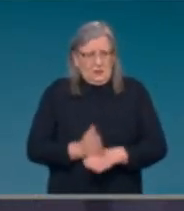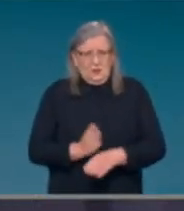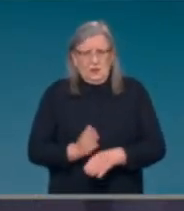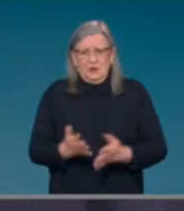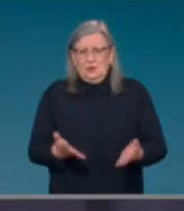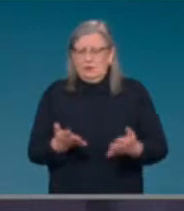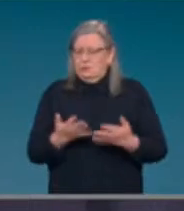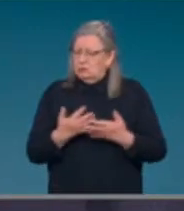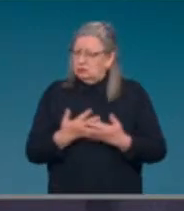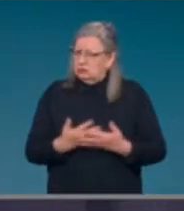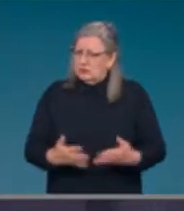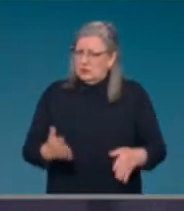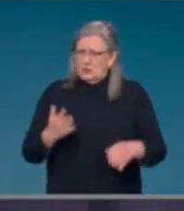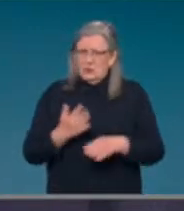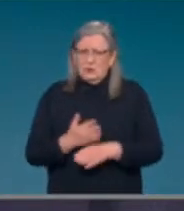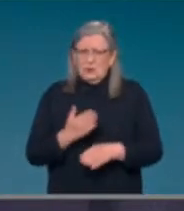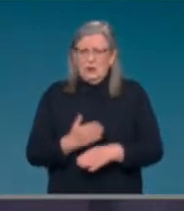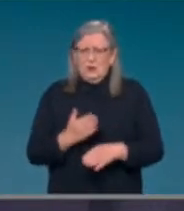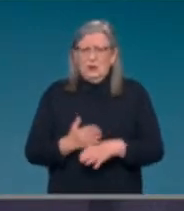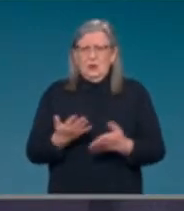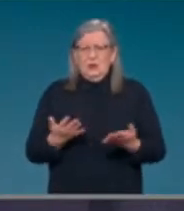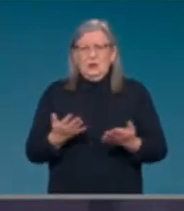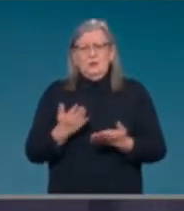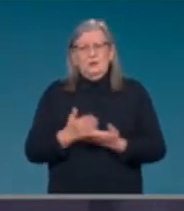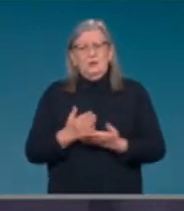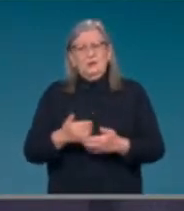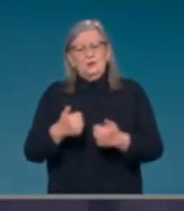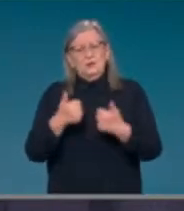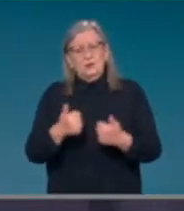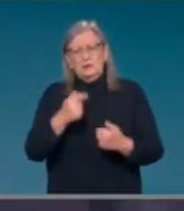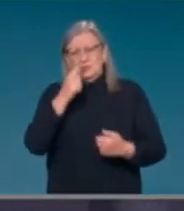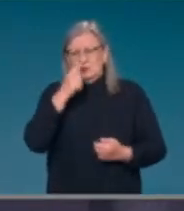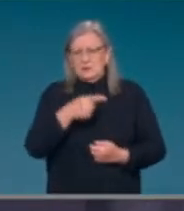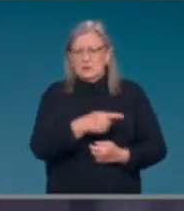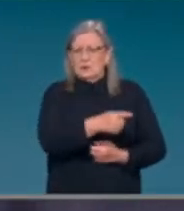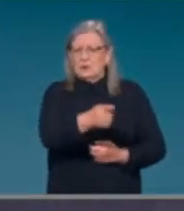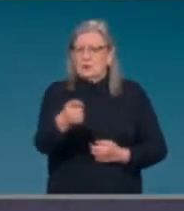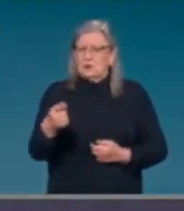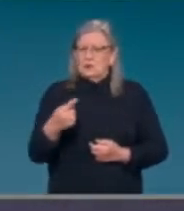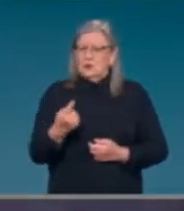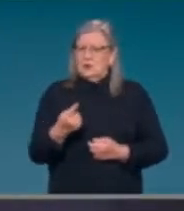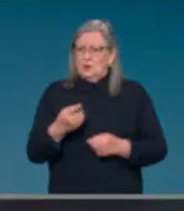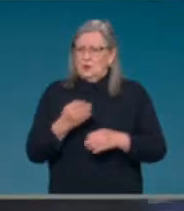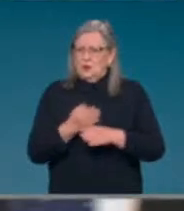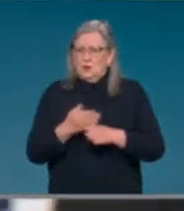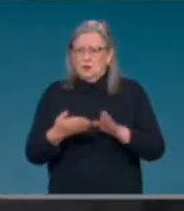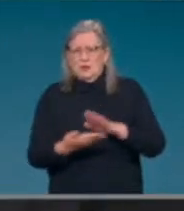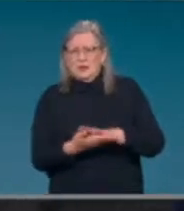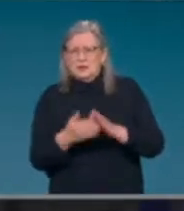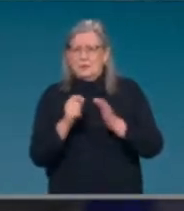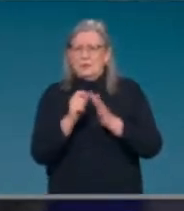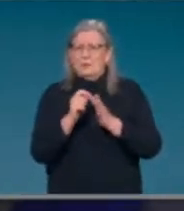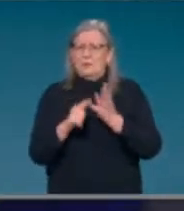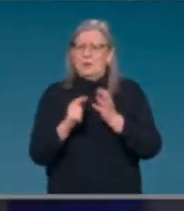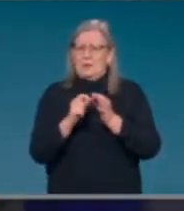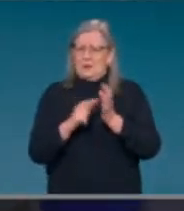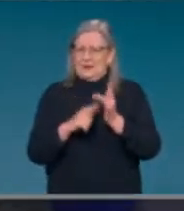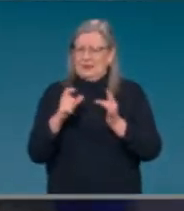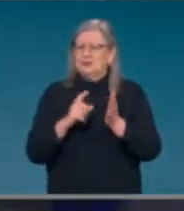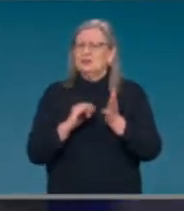are immensely well served by those who are in public service. John. Thanks, Minister. None of us